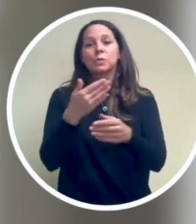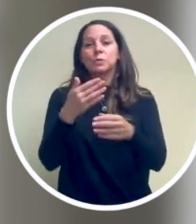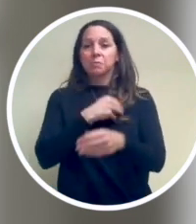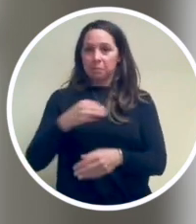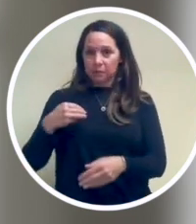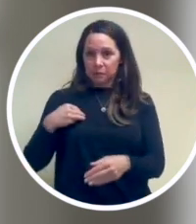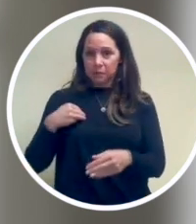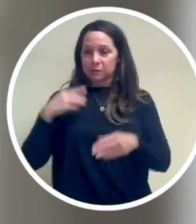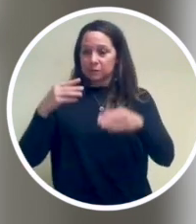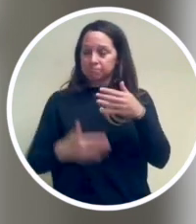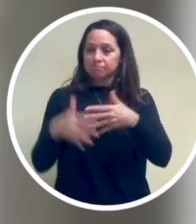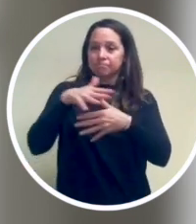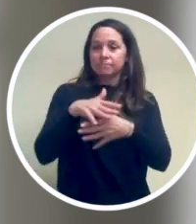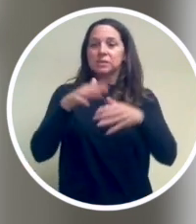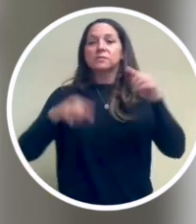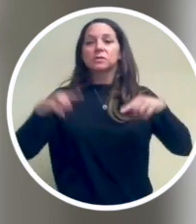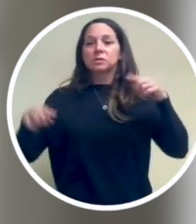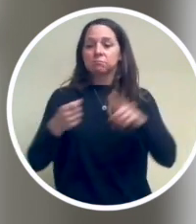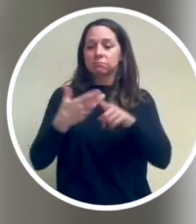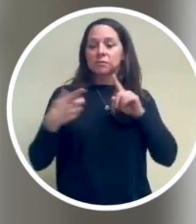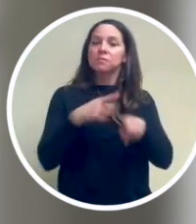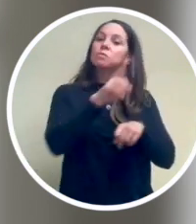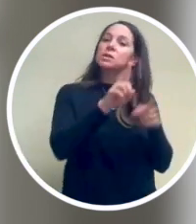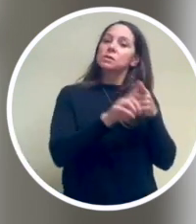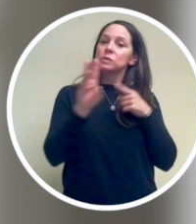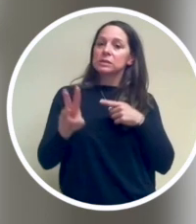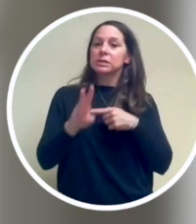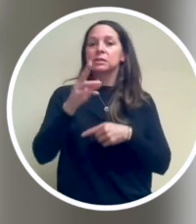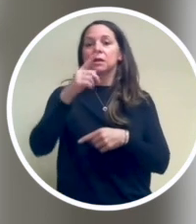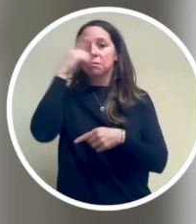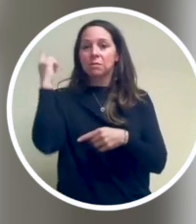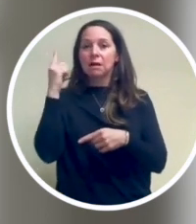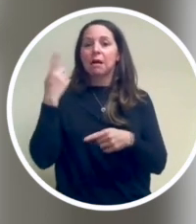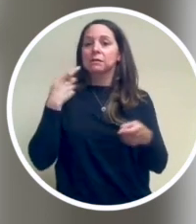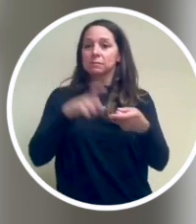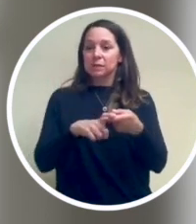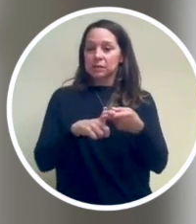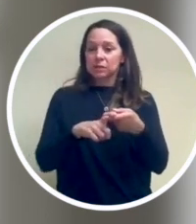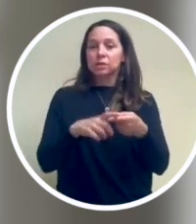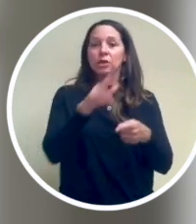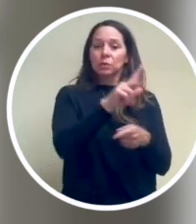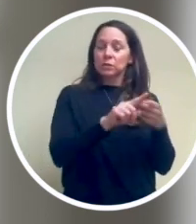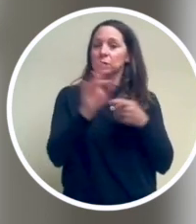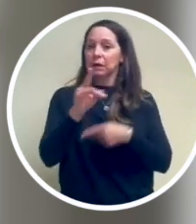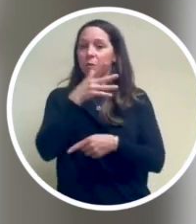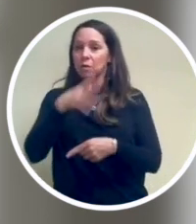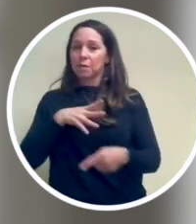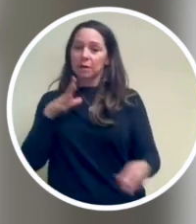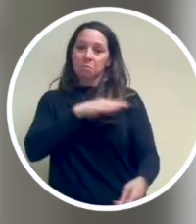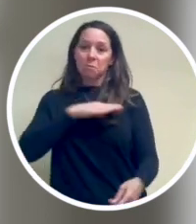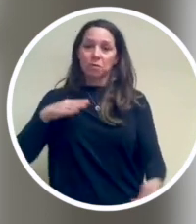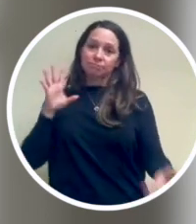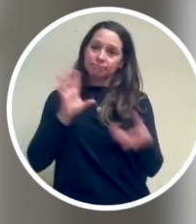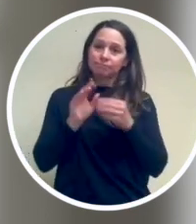And it's resulted in our growing from one to six Black and Latinx trustees and from three to eight women on a Board of